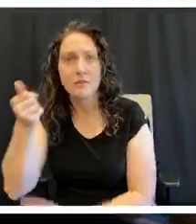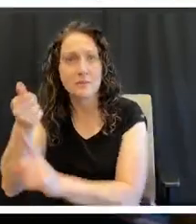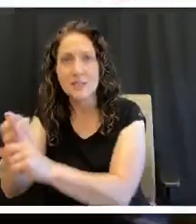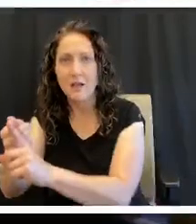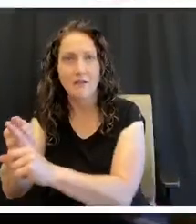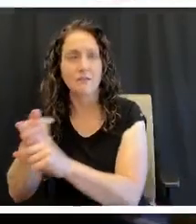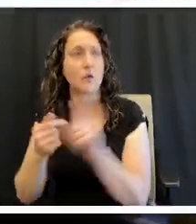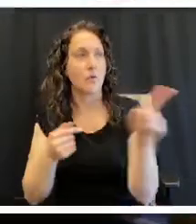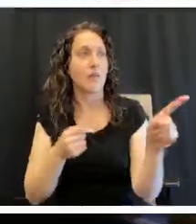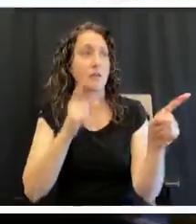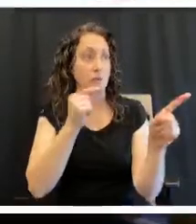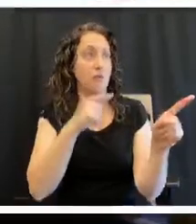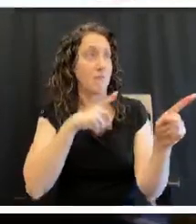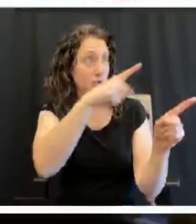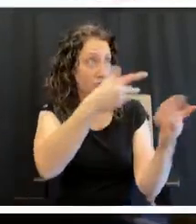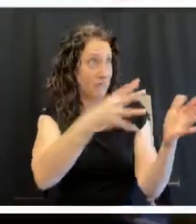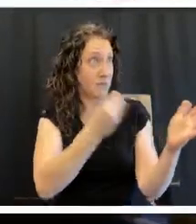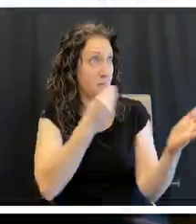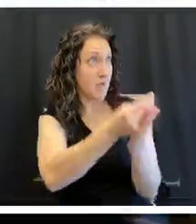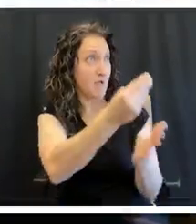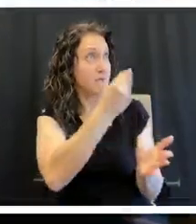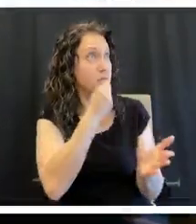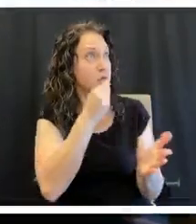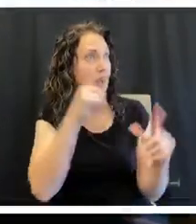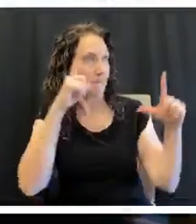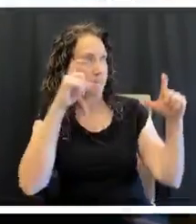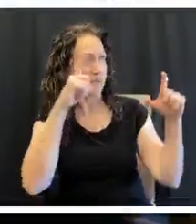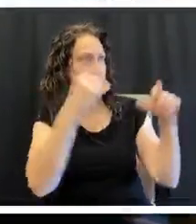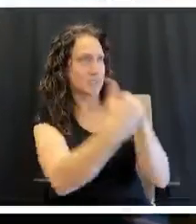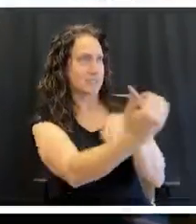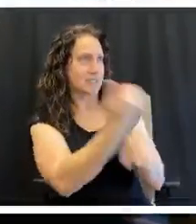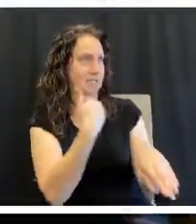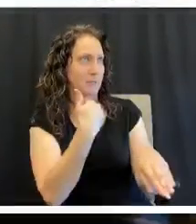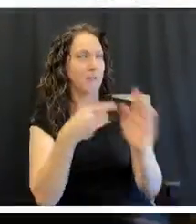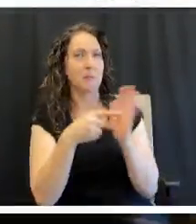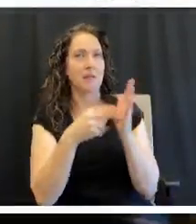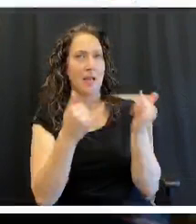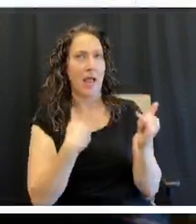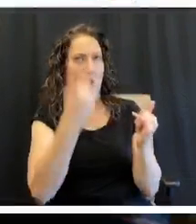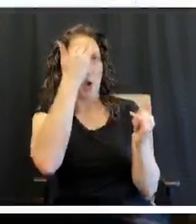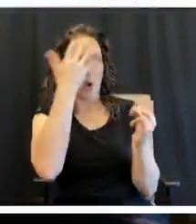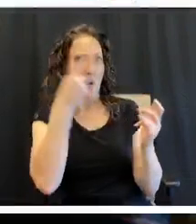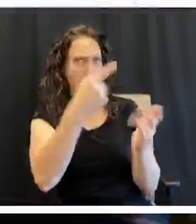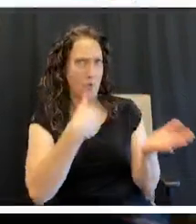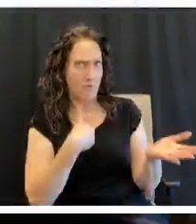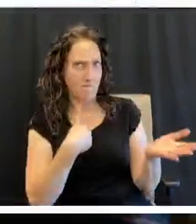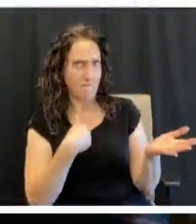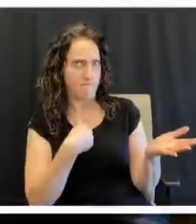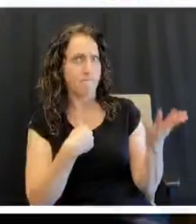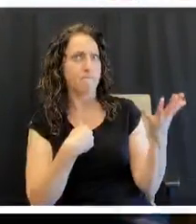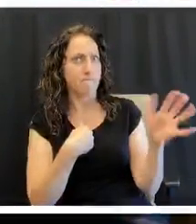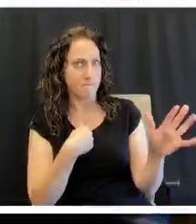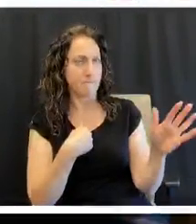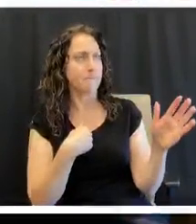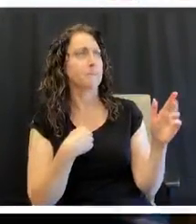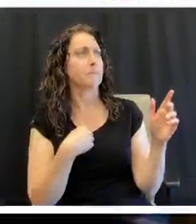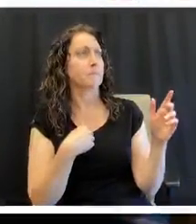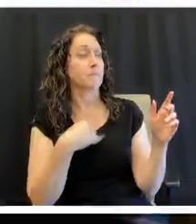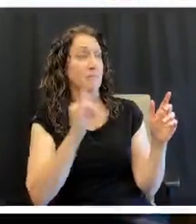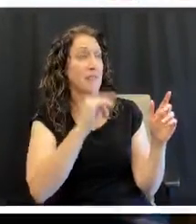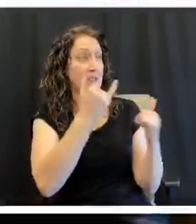a picture of their mise en place. That's all their stuff in place. So that I know that they've gotten it all together. Then that picture of them cooking,